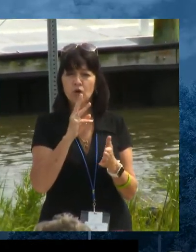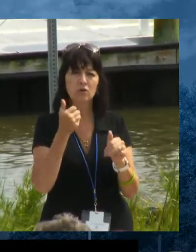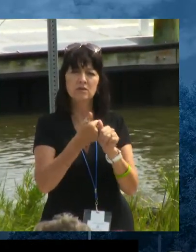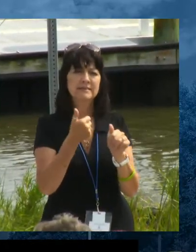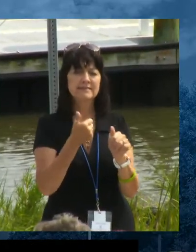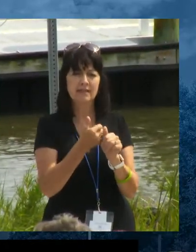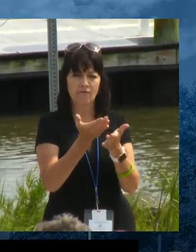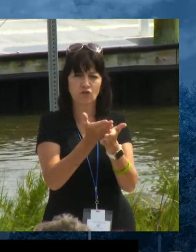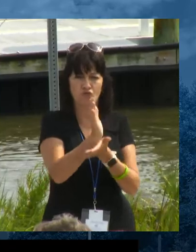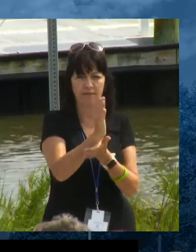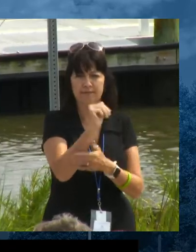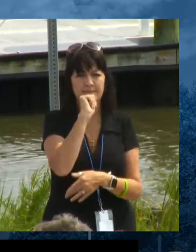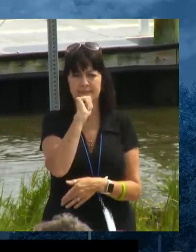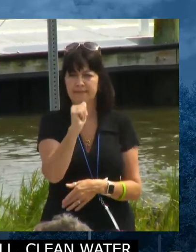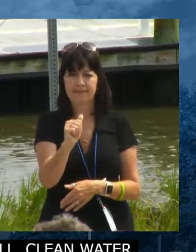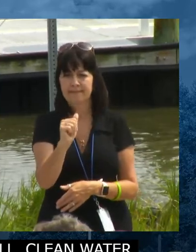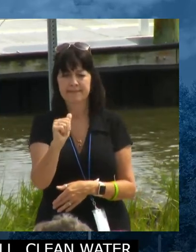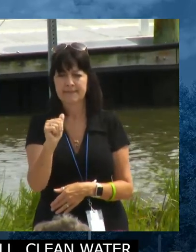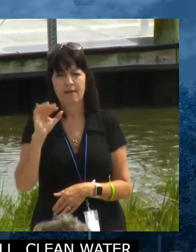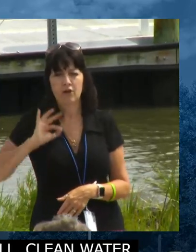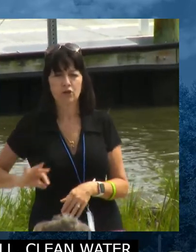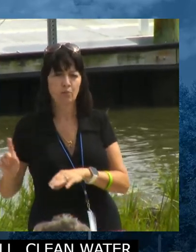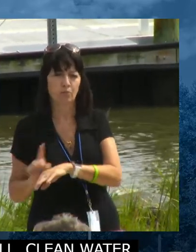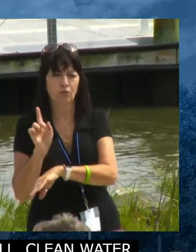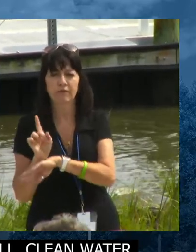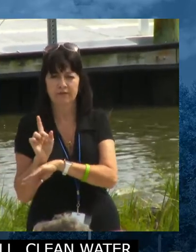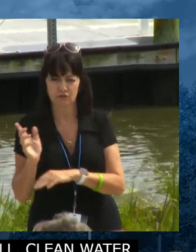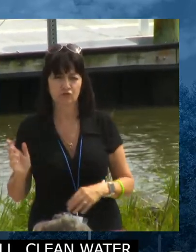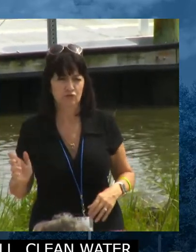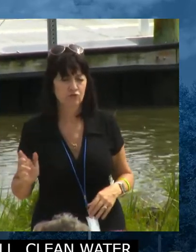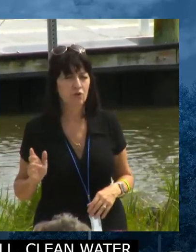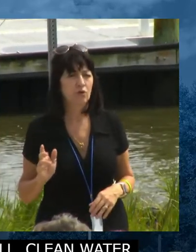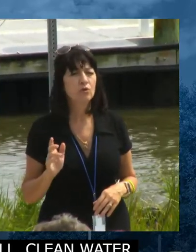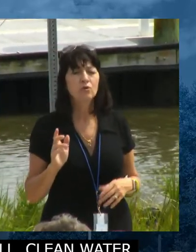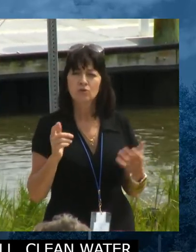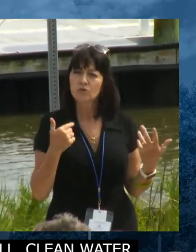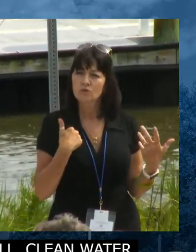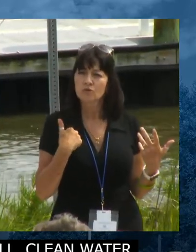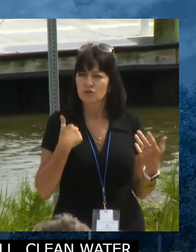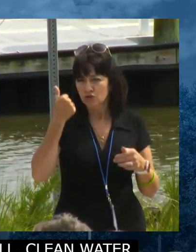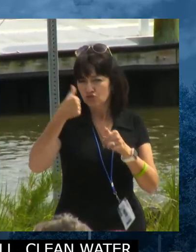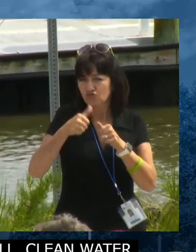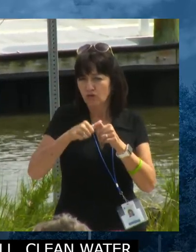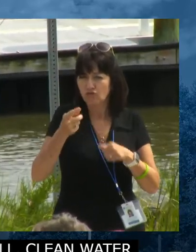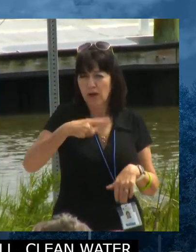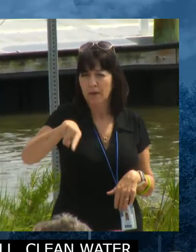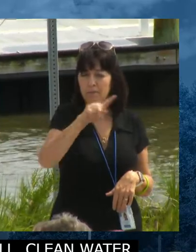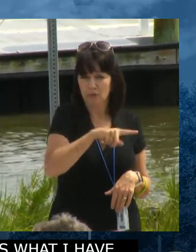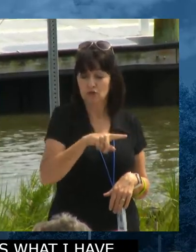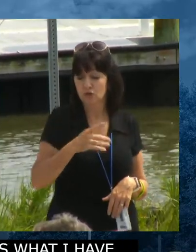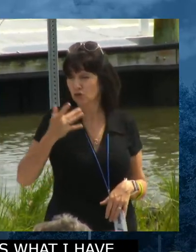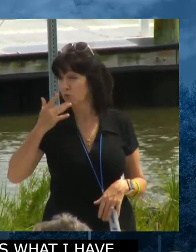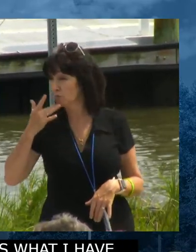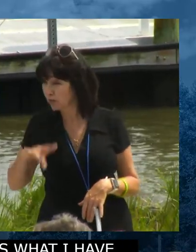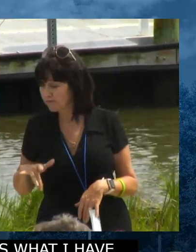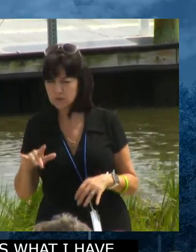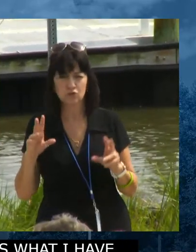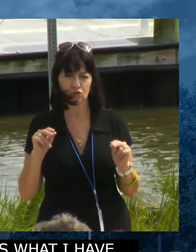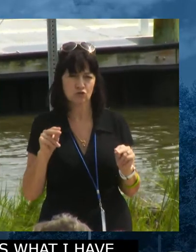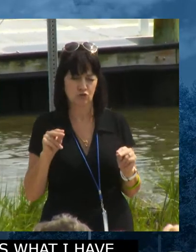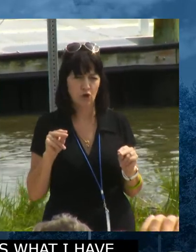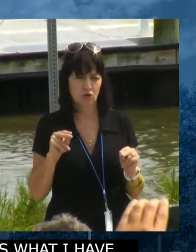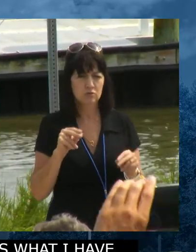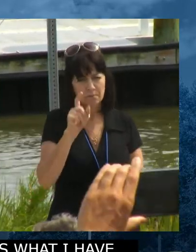I've been saying from day one when I took this on. So remember that as you leave today is a right. It is not a privilege.